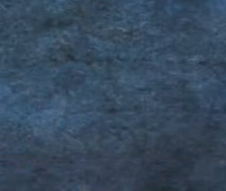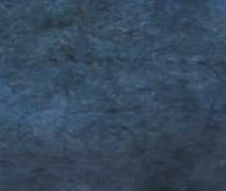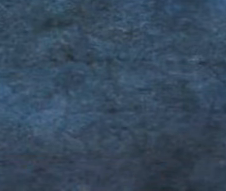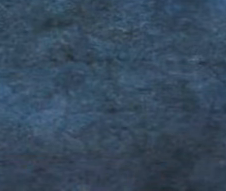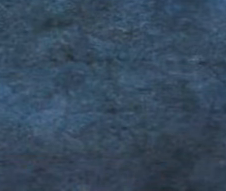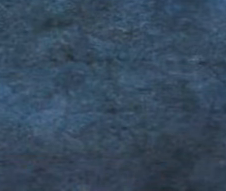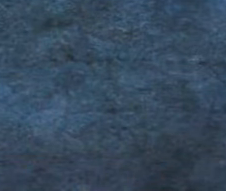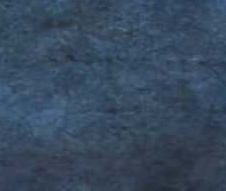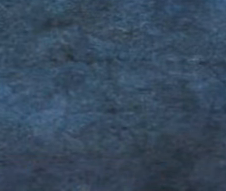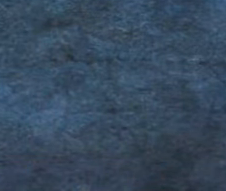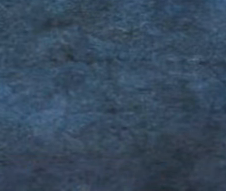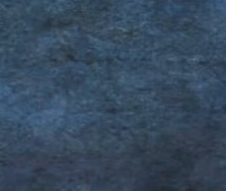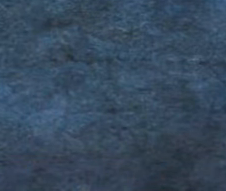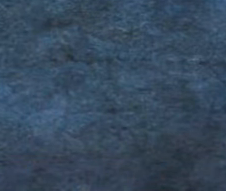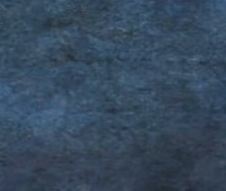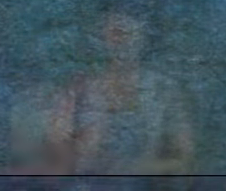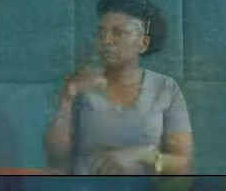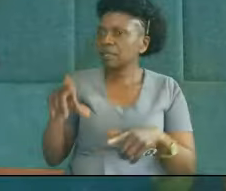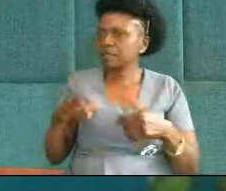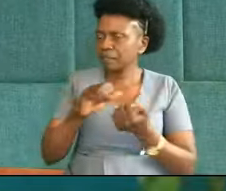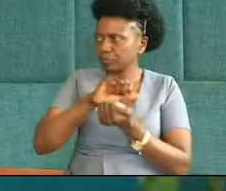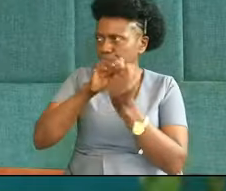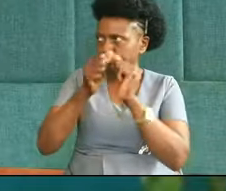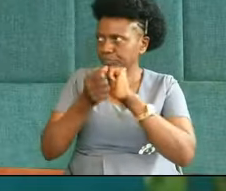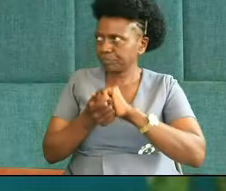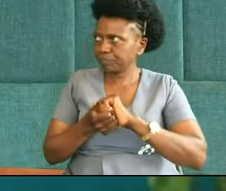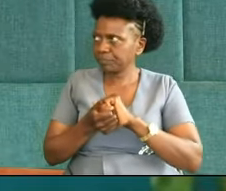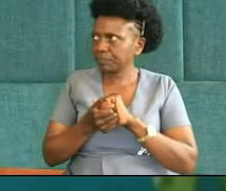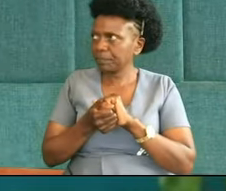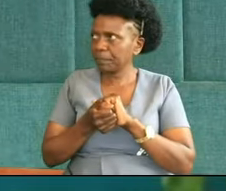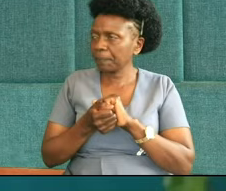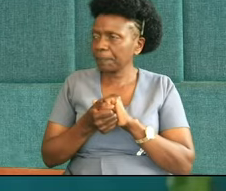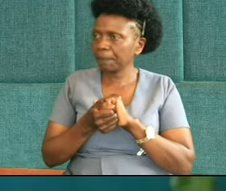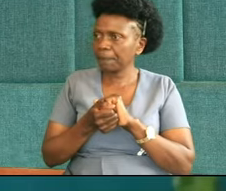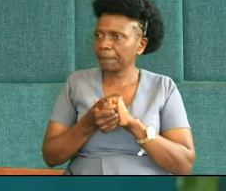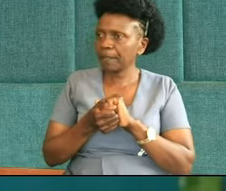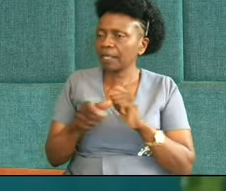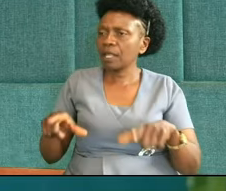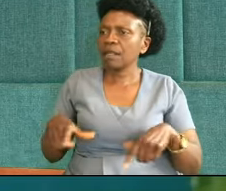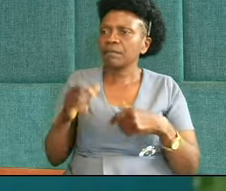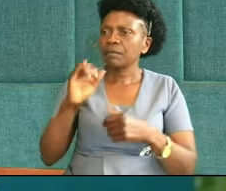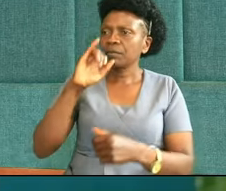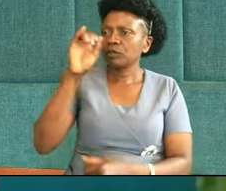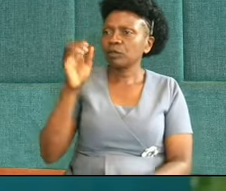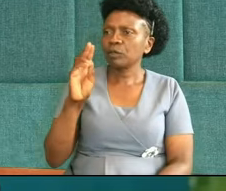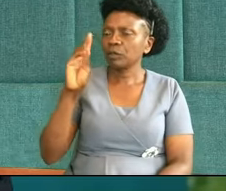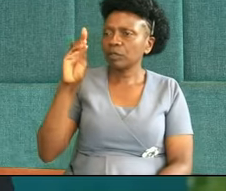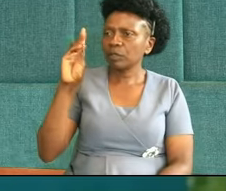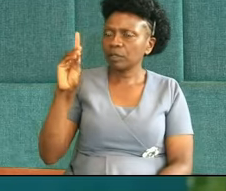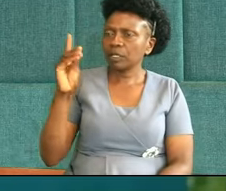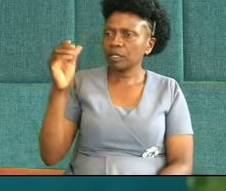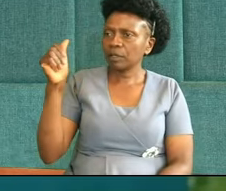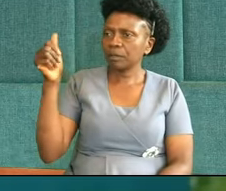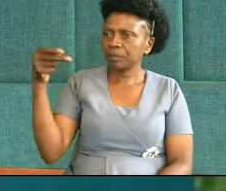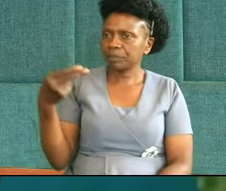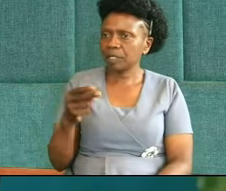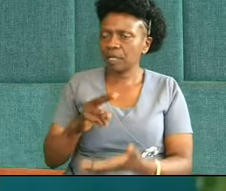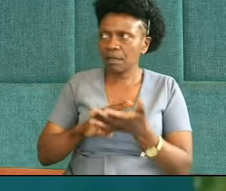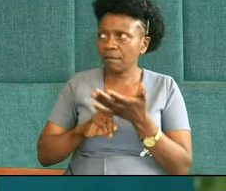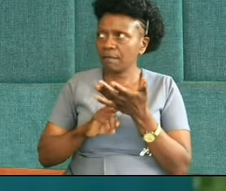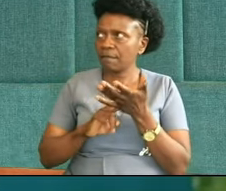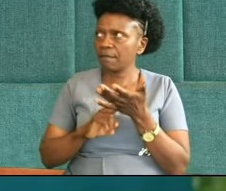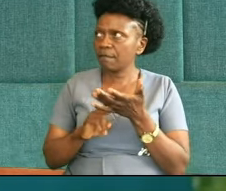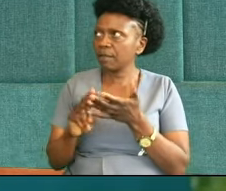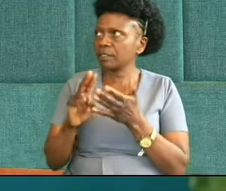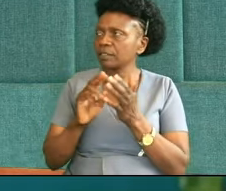faults because the changes that happened in the life of Judah. Then we'll go to the second last verse. We will